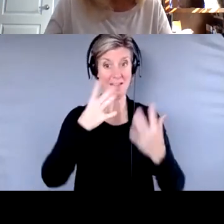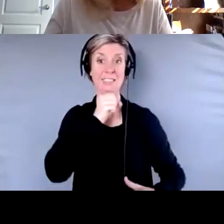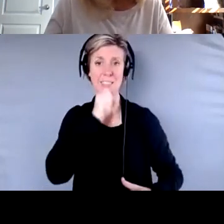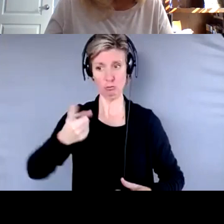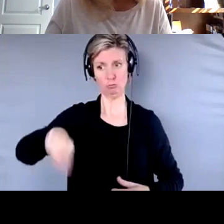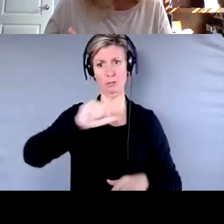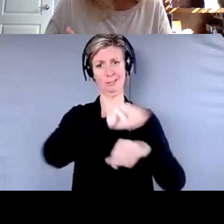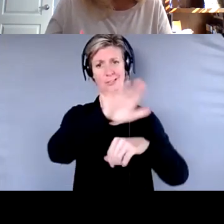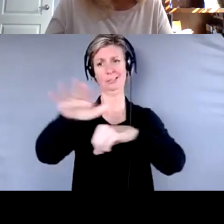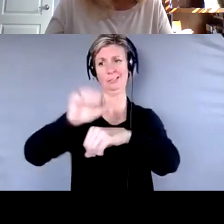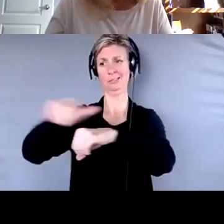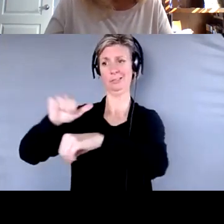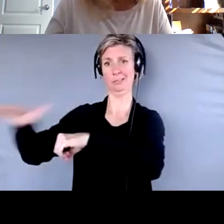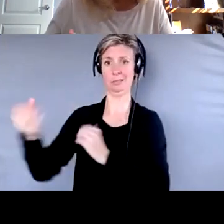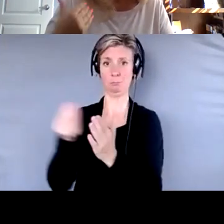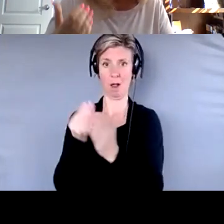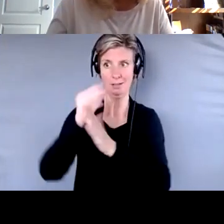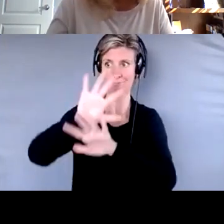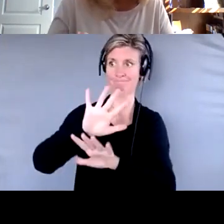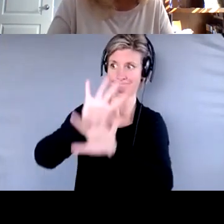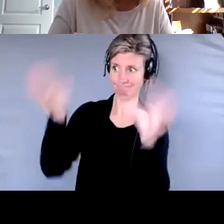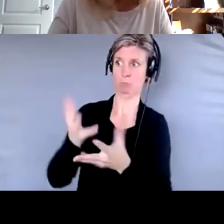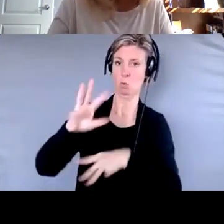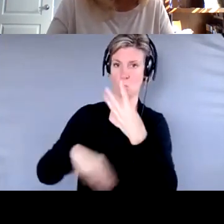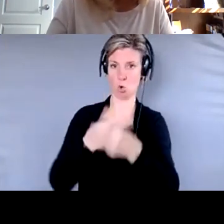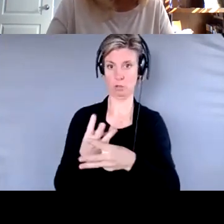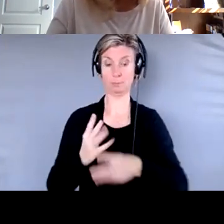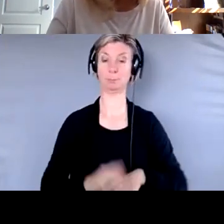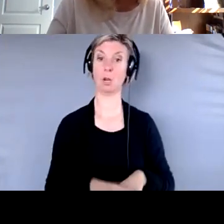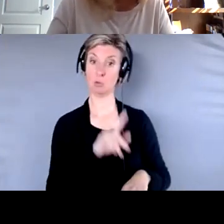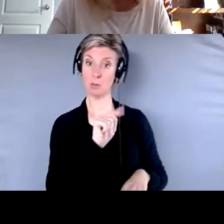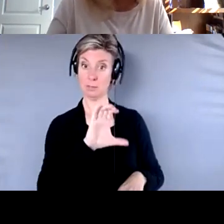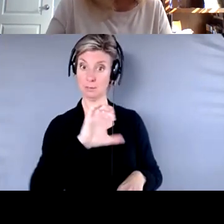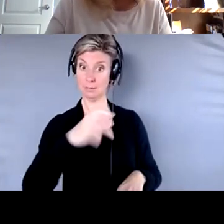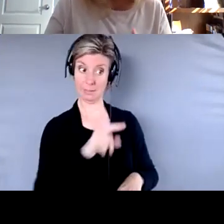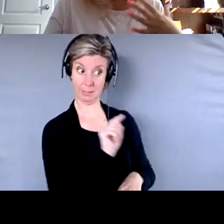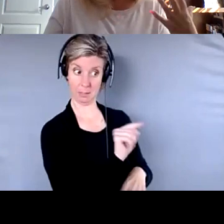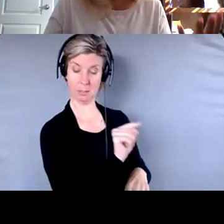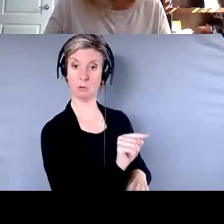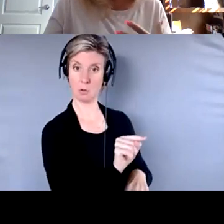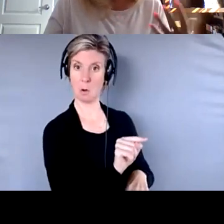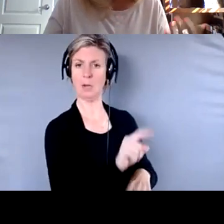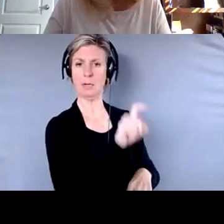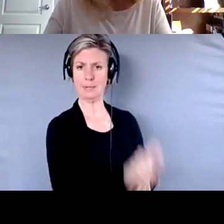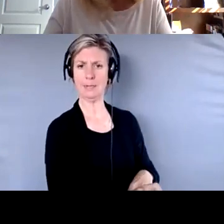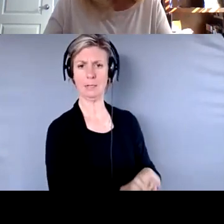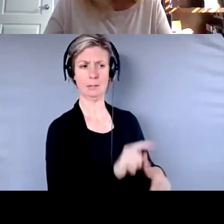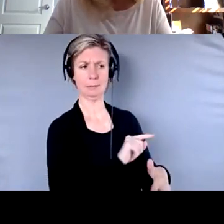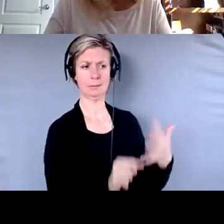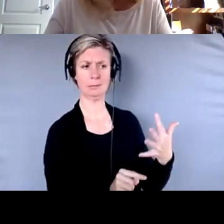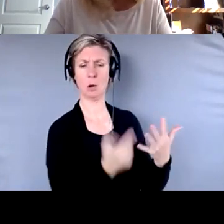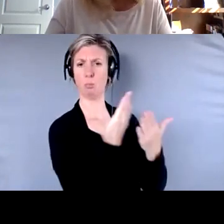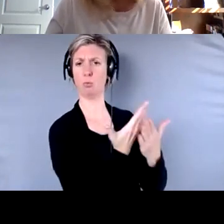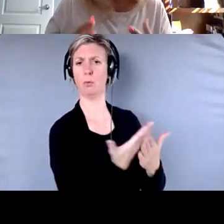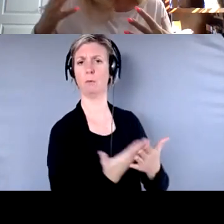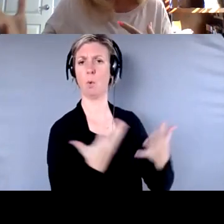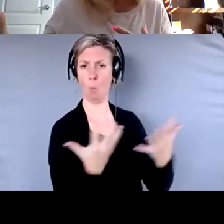person, what would they need to bring forward? As I know you just talked a little bit about that, but to say, you know, my, my relative is being taken